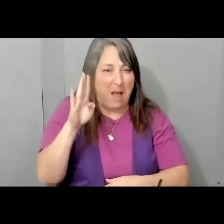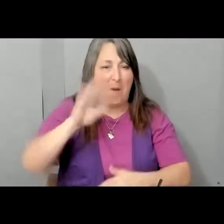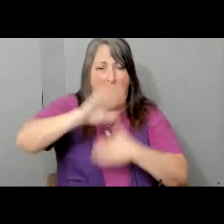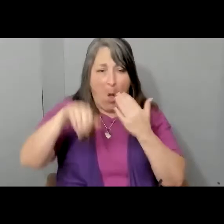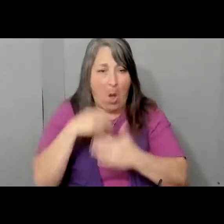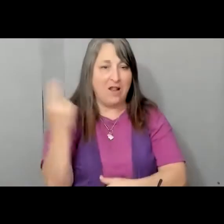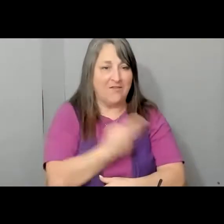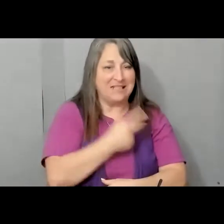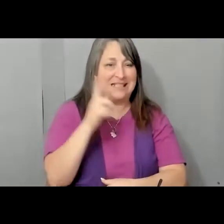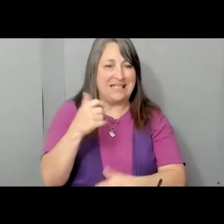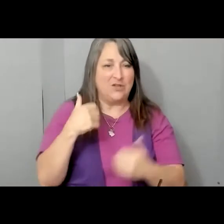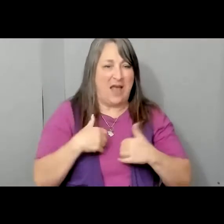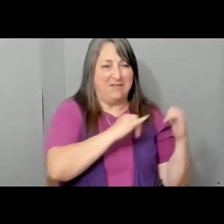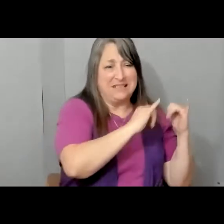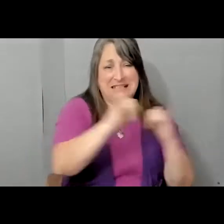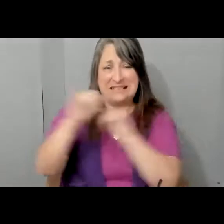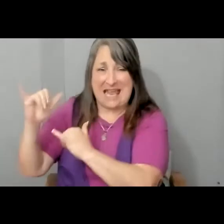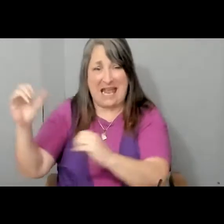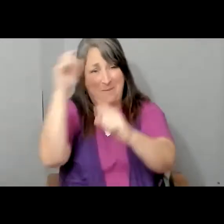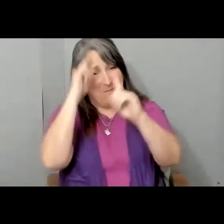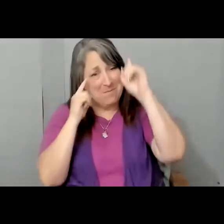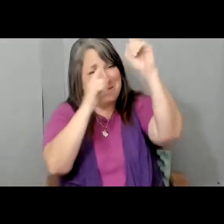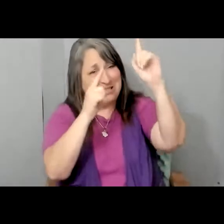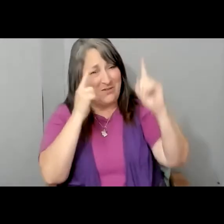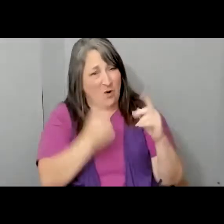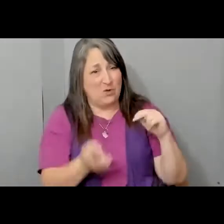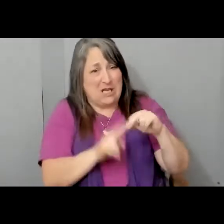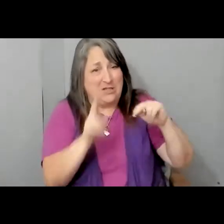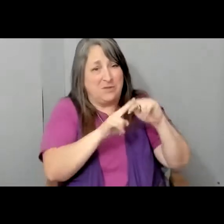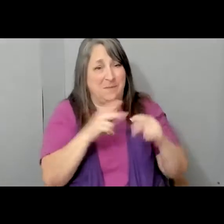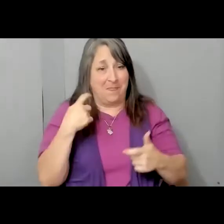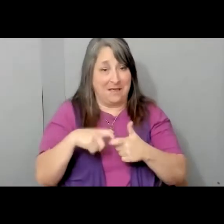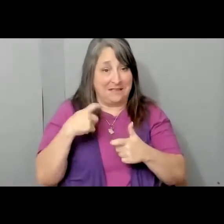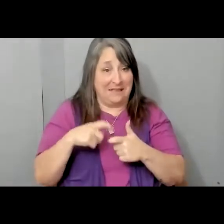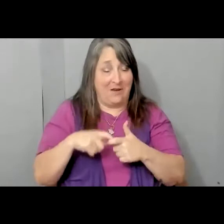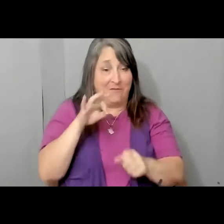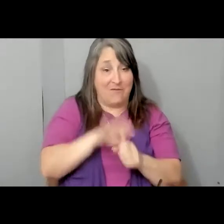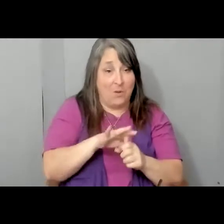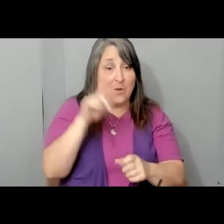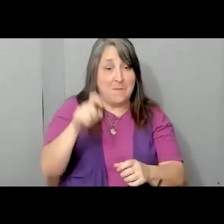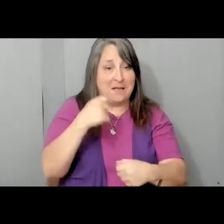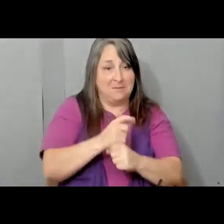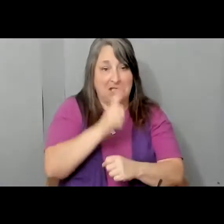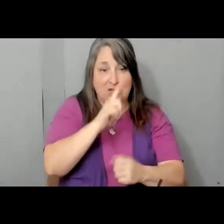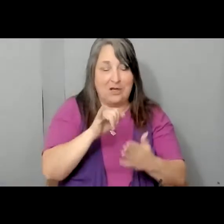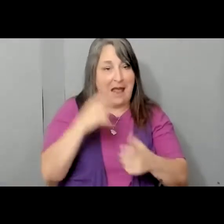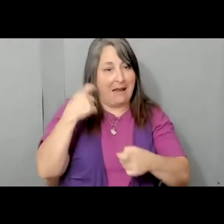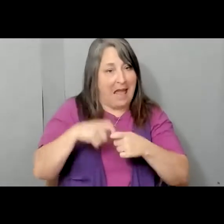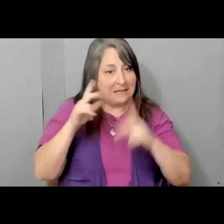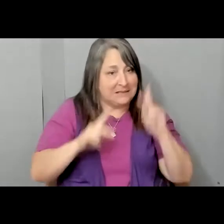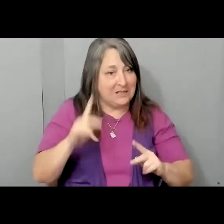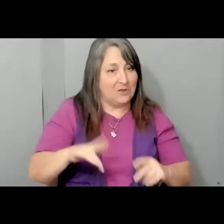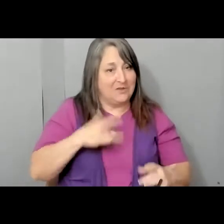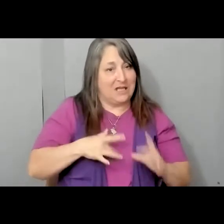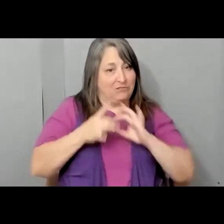should have the same mission to build the Latino vote. We must ensure that Latinos keep feeling connected